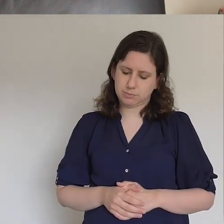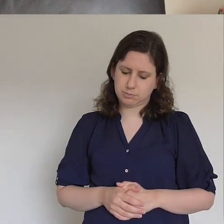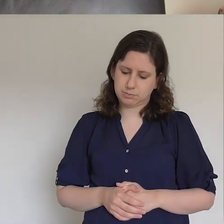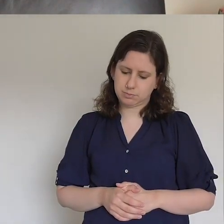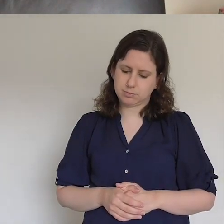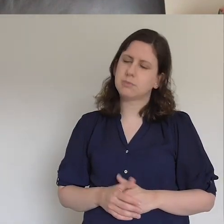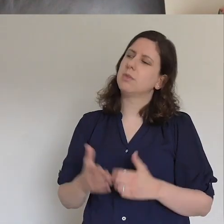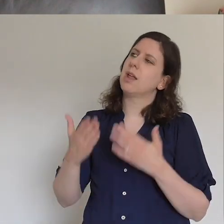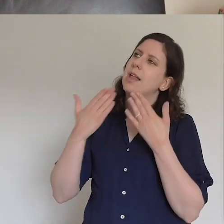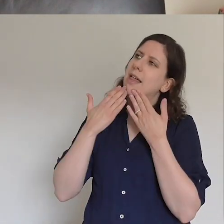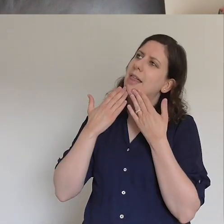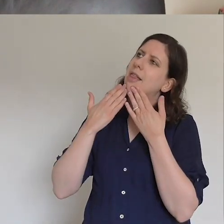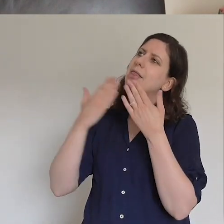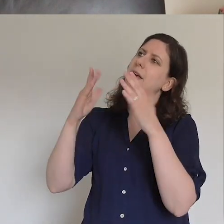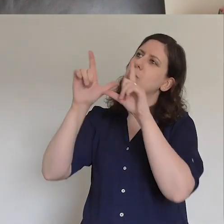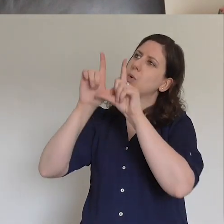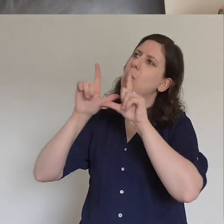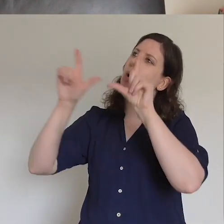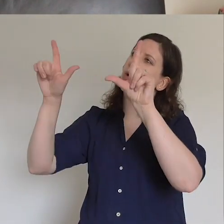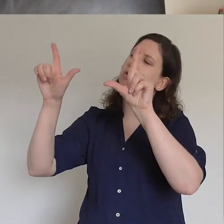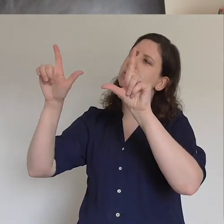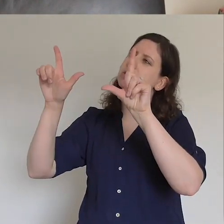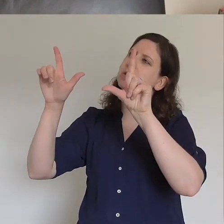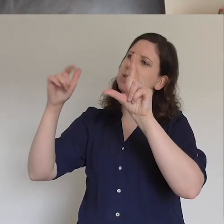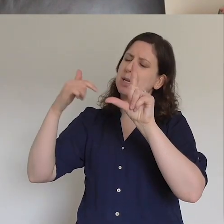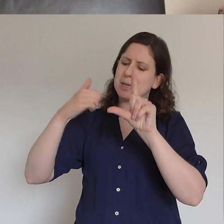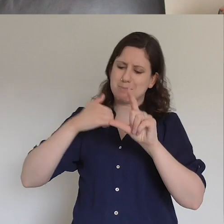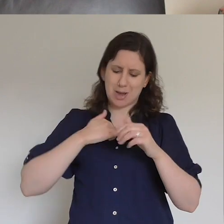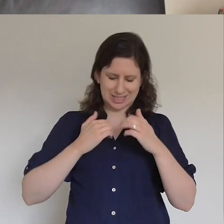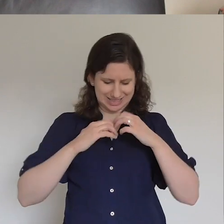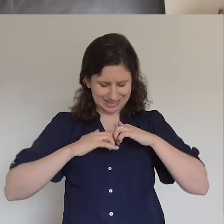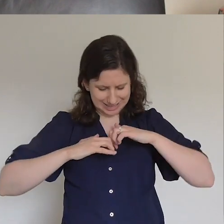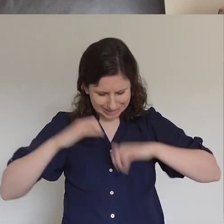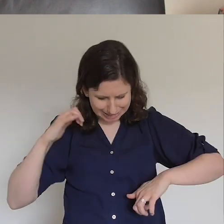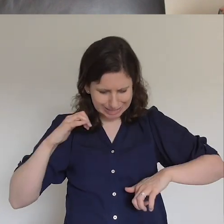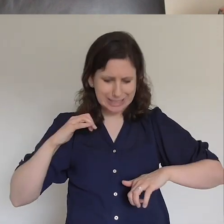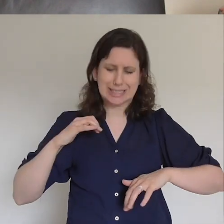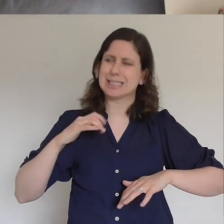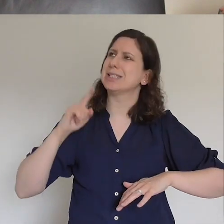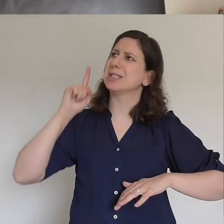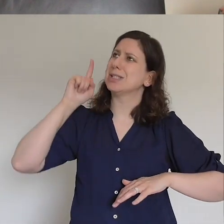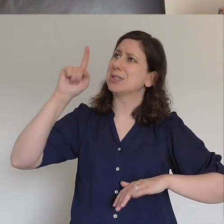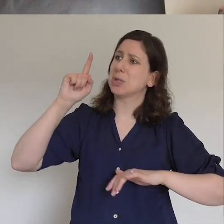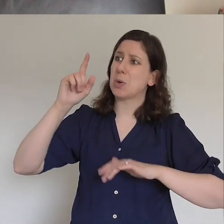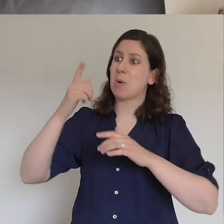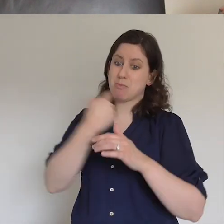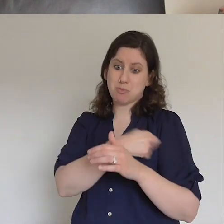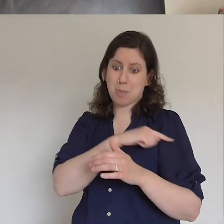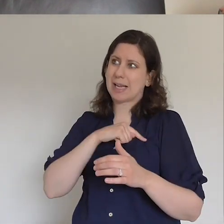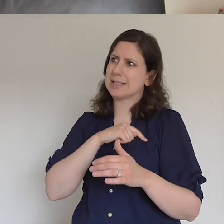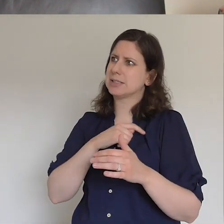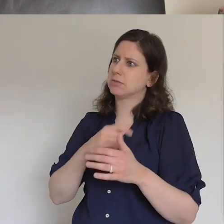but I thank you Lord that you take away my brokenness and promise me life in all its fullness